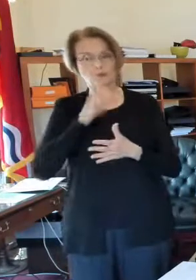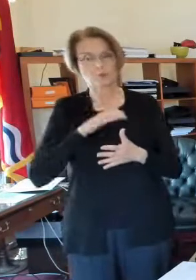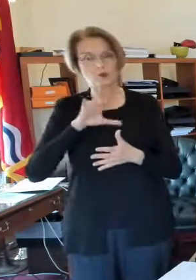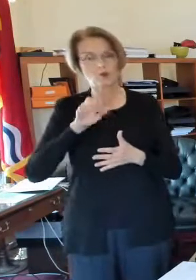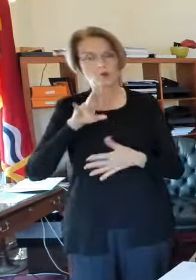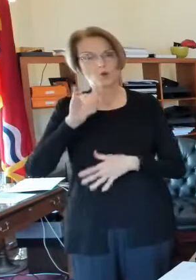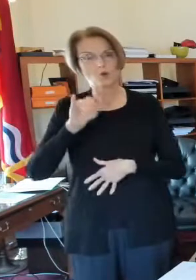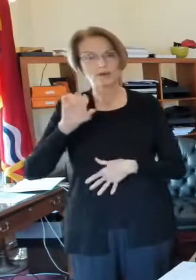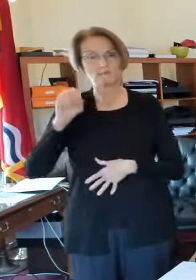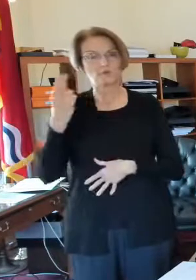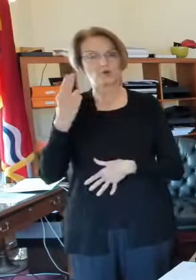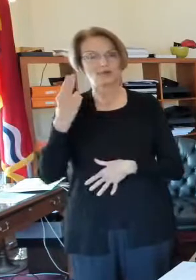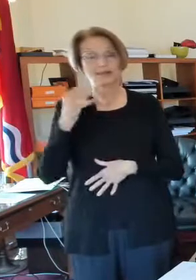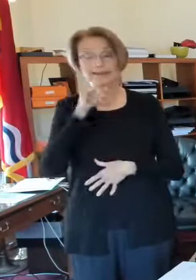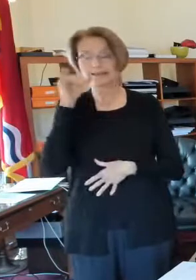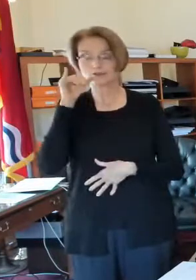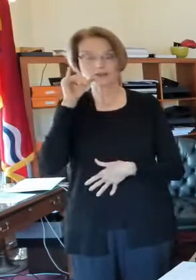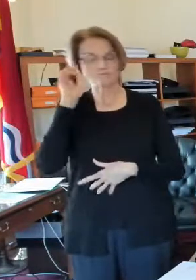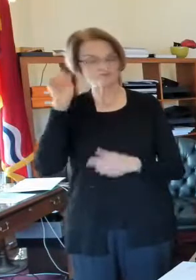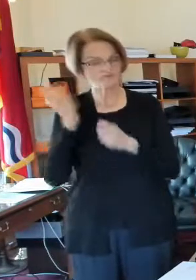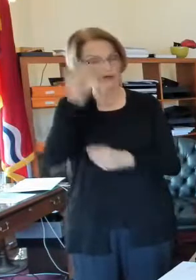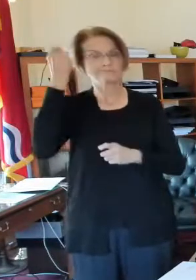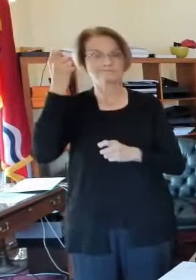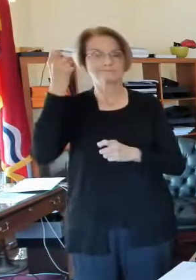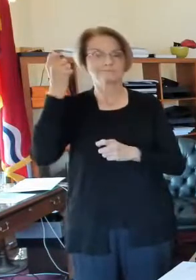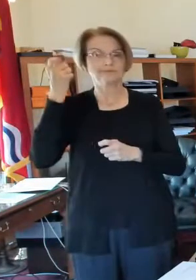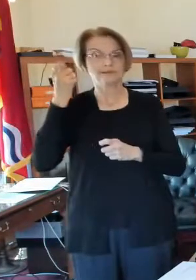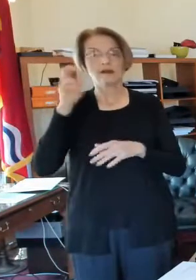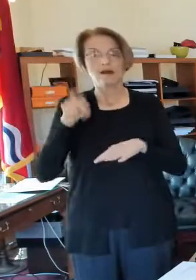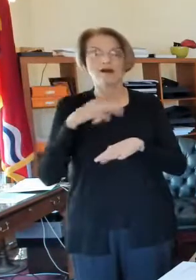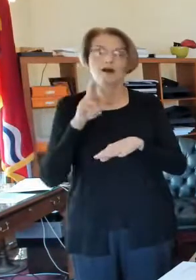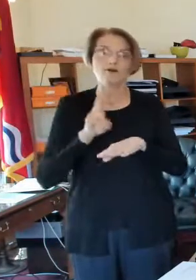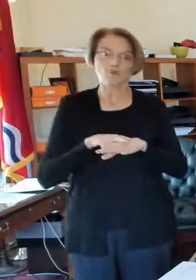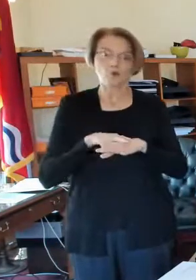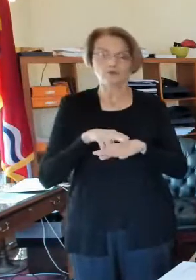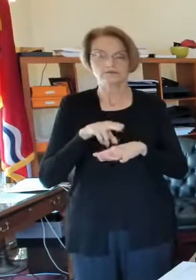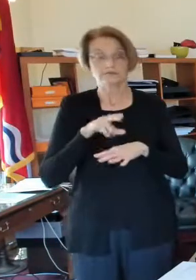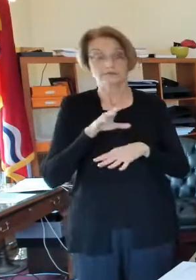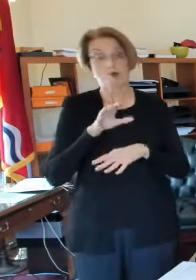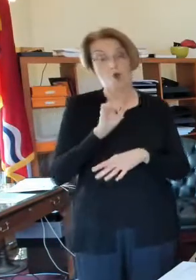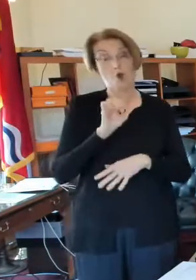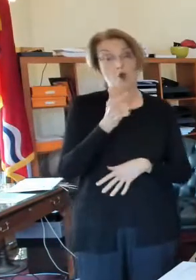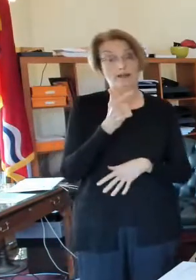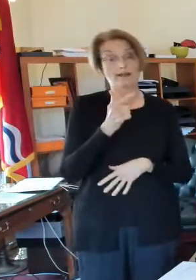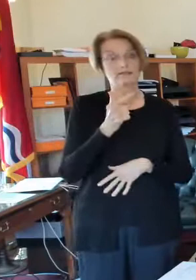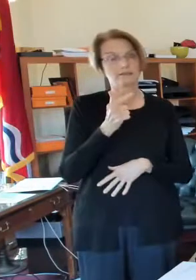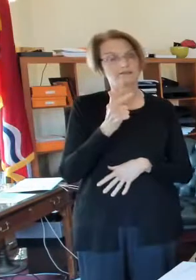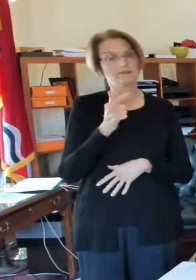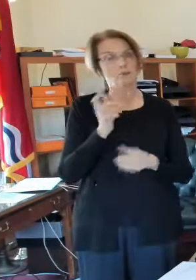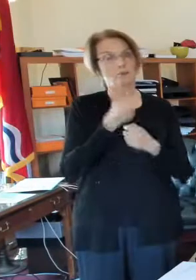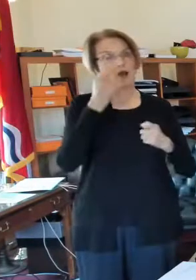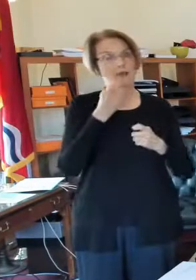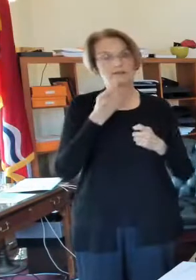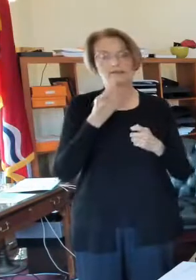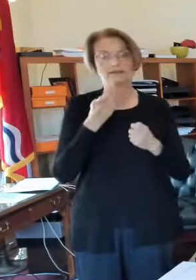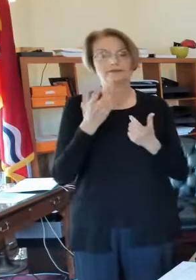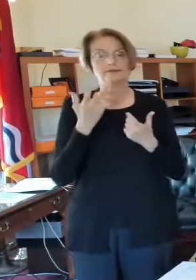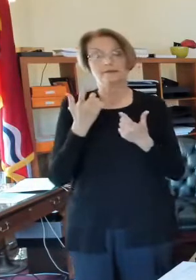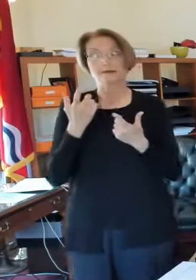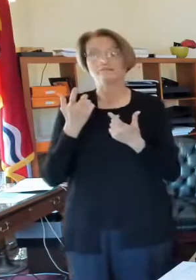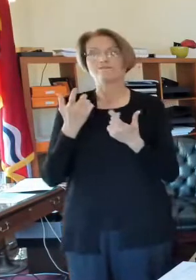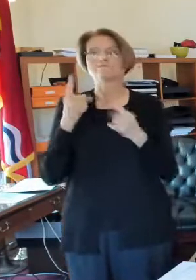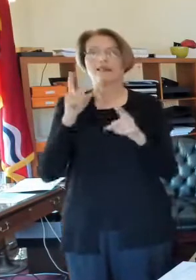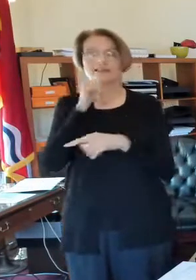who sealed it yesterday. Of course, she won in the primary in August, but it's not done until it's done.